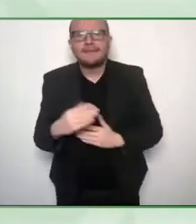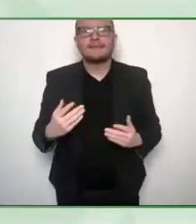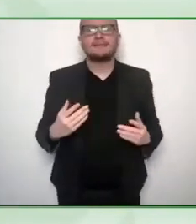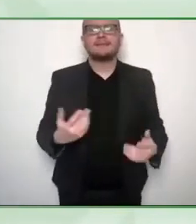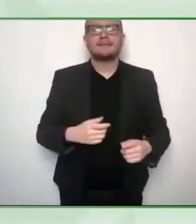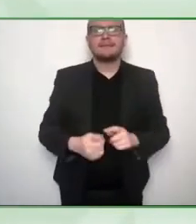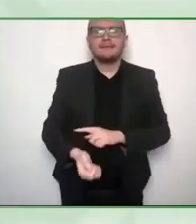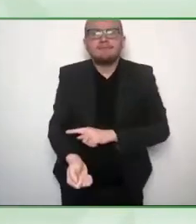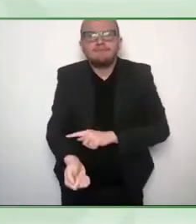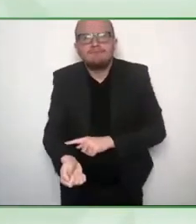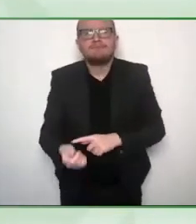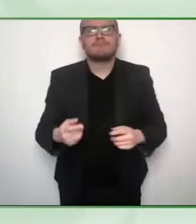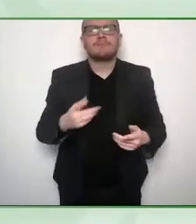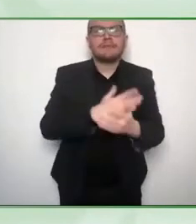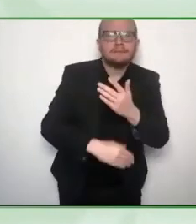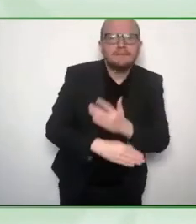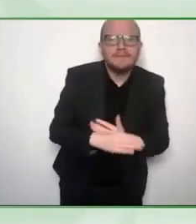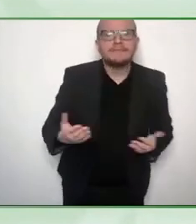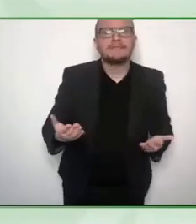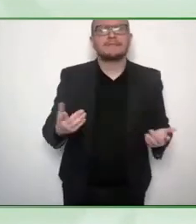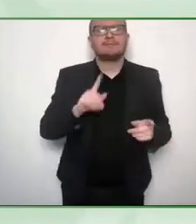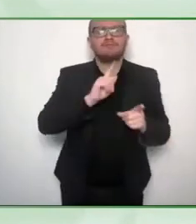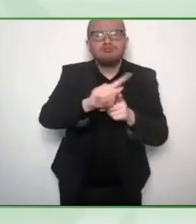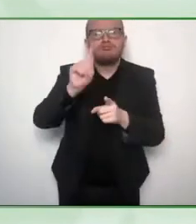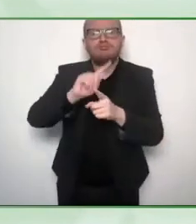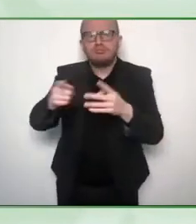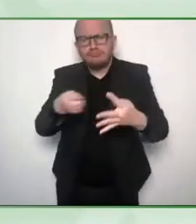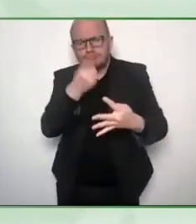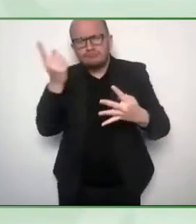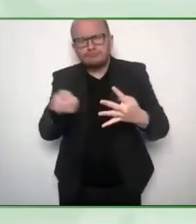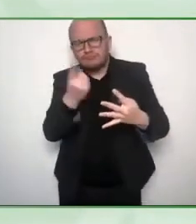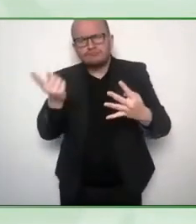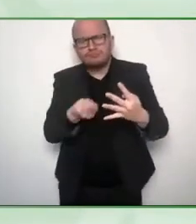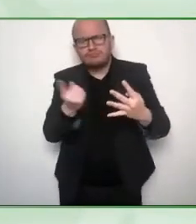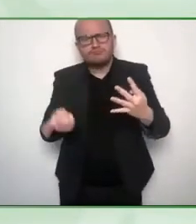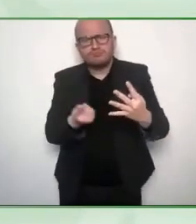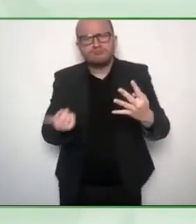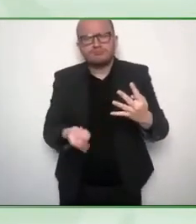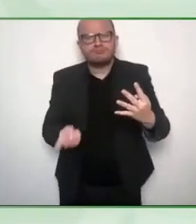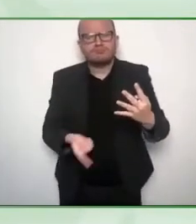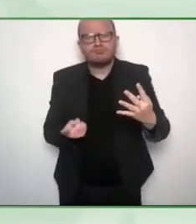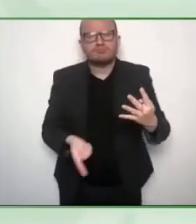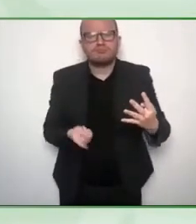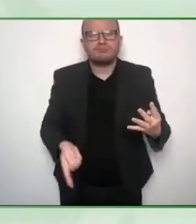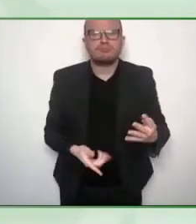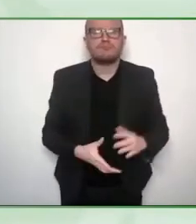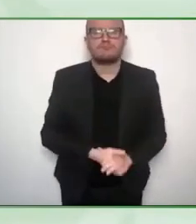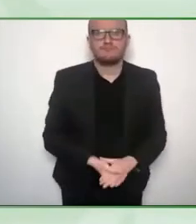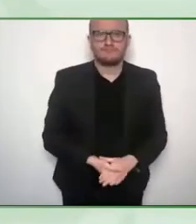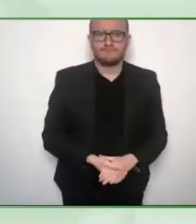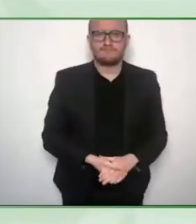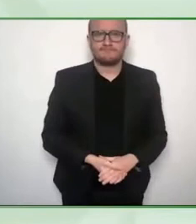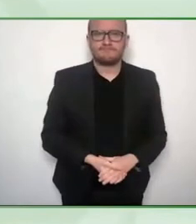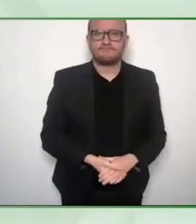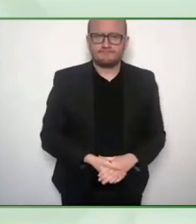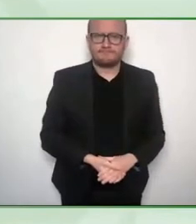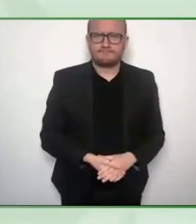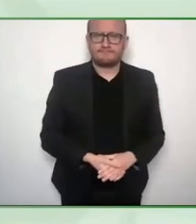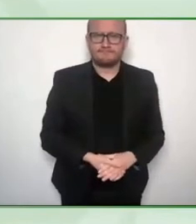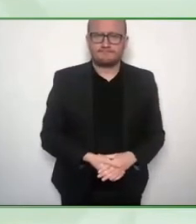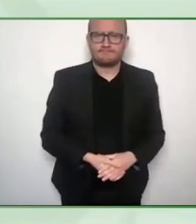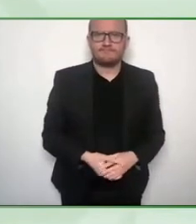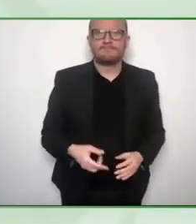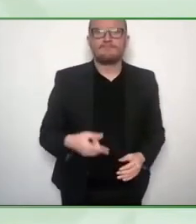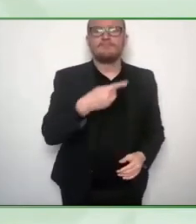by the CDC in the U.S., out of the world population of 15